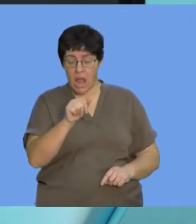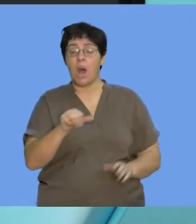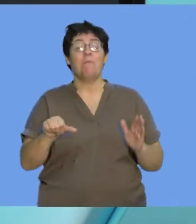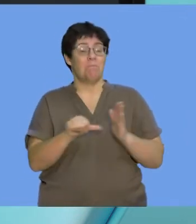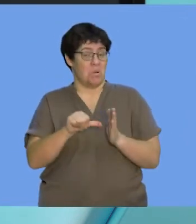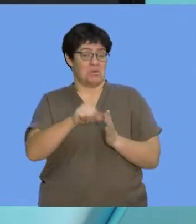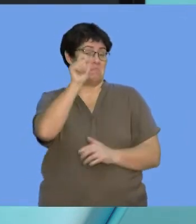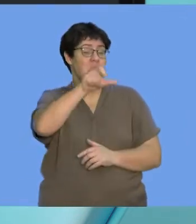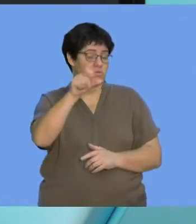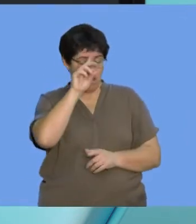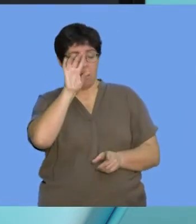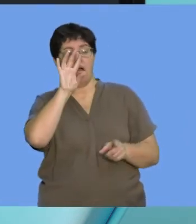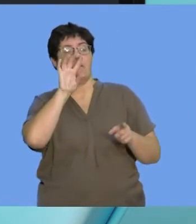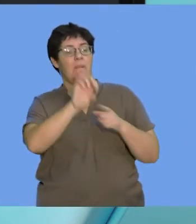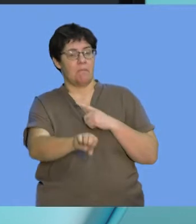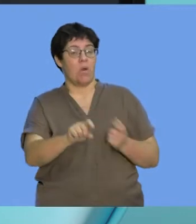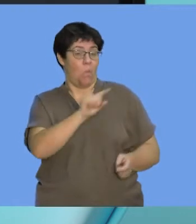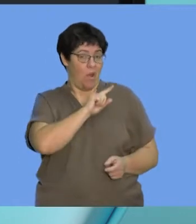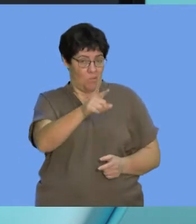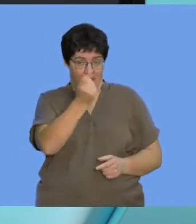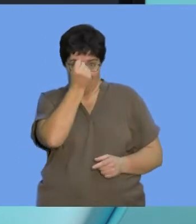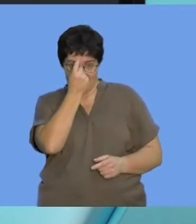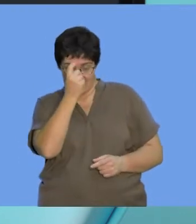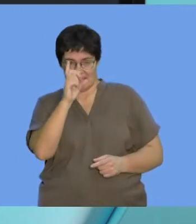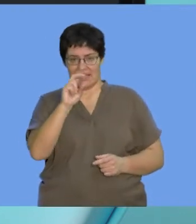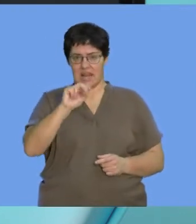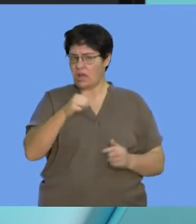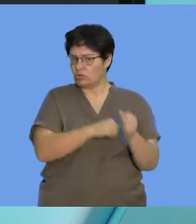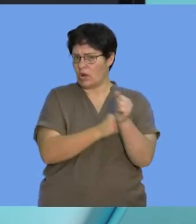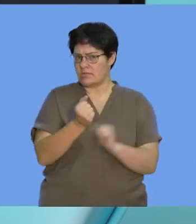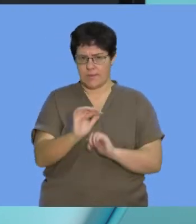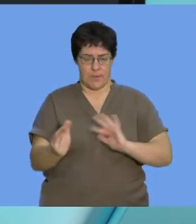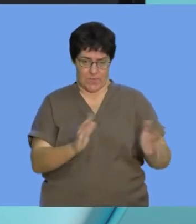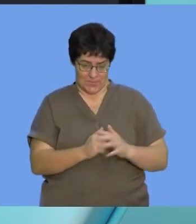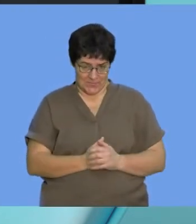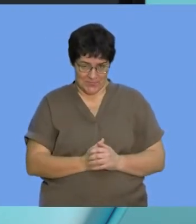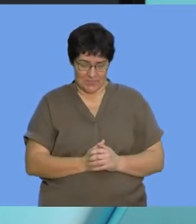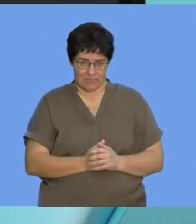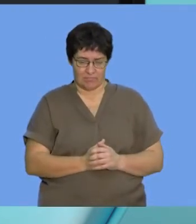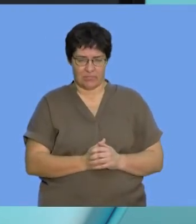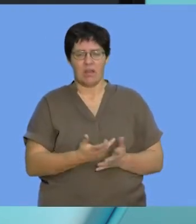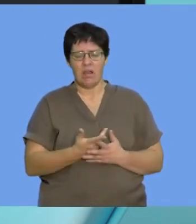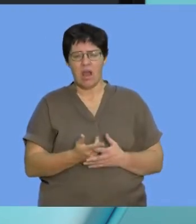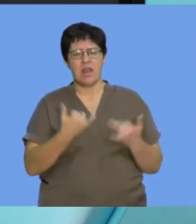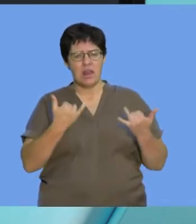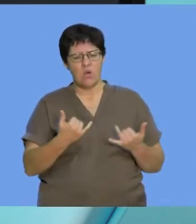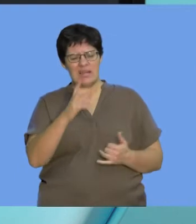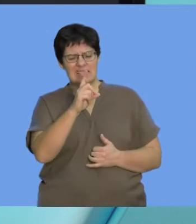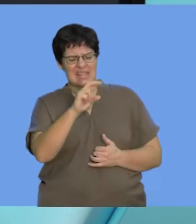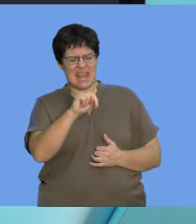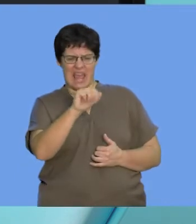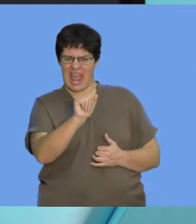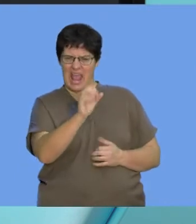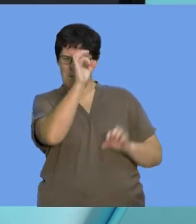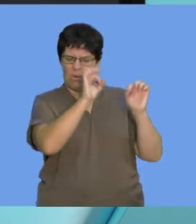led to us understanding the structure of DNA today as we know it. So, let's get straight into it and try and unpack what is this DNA molecule